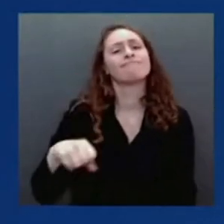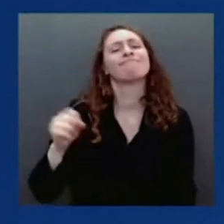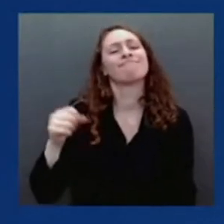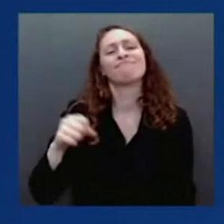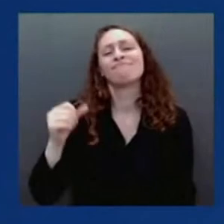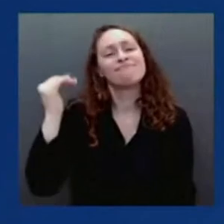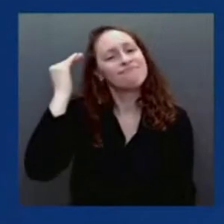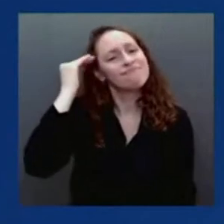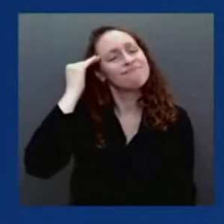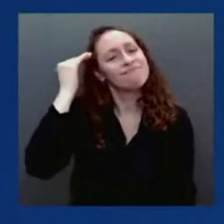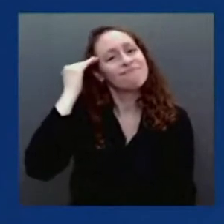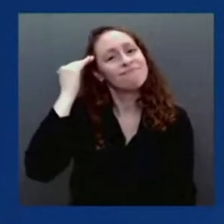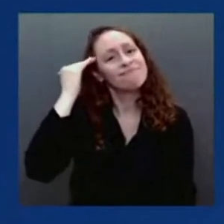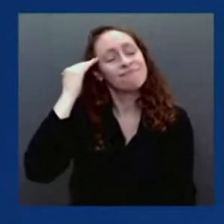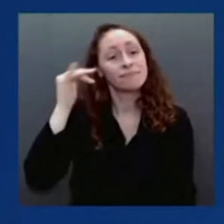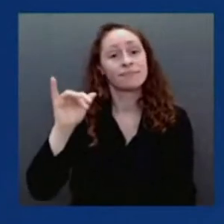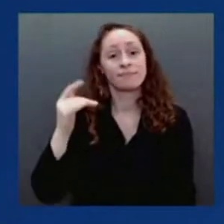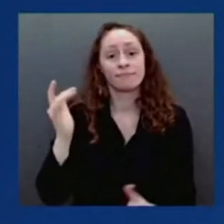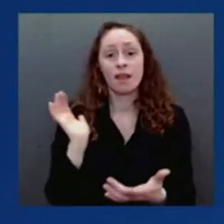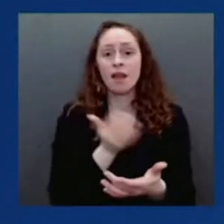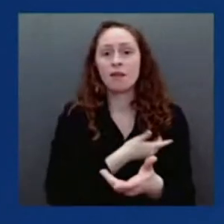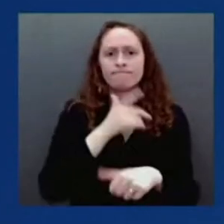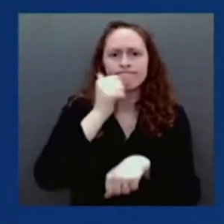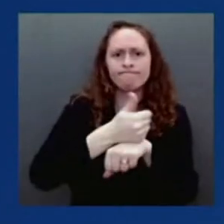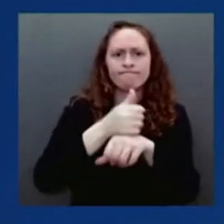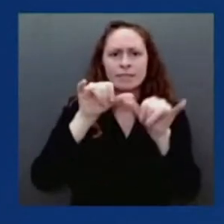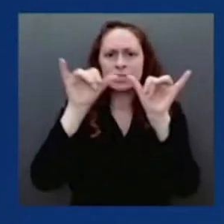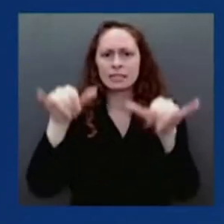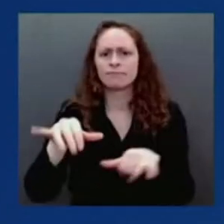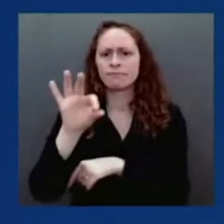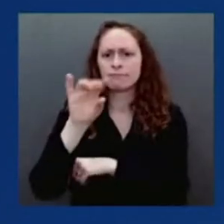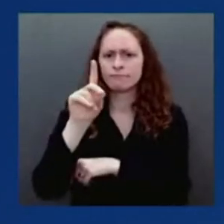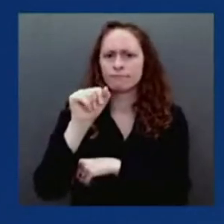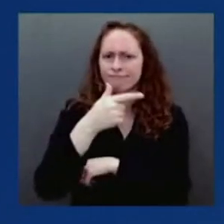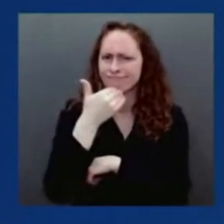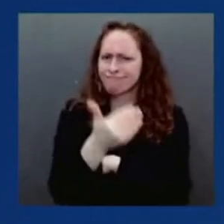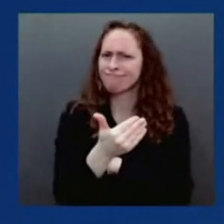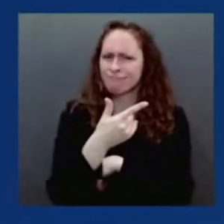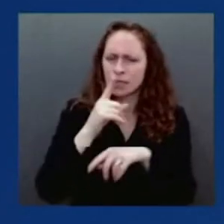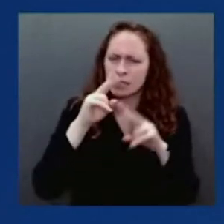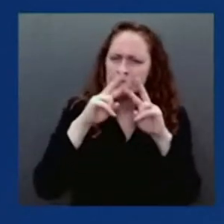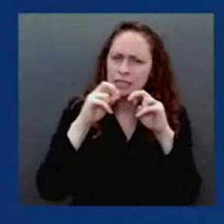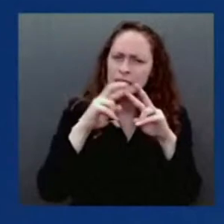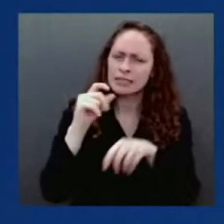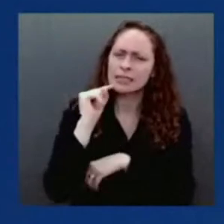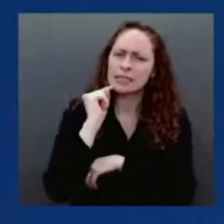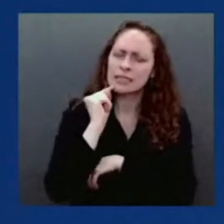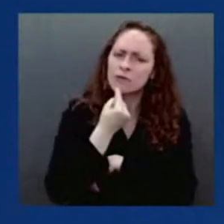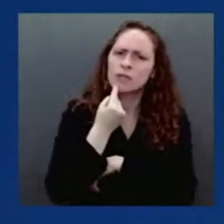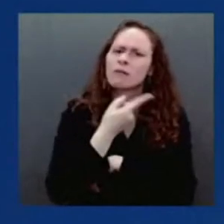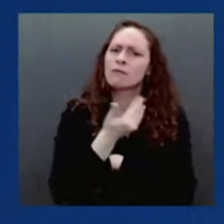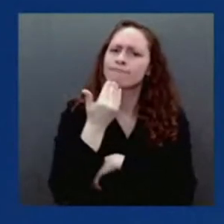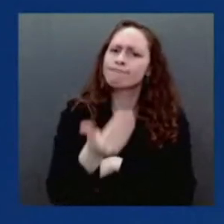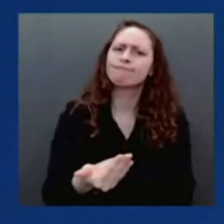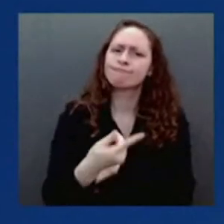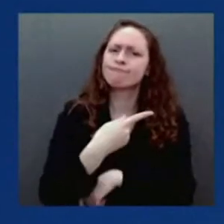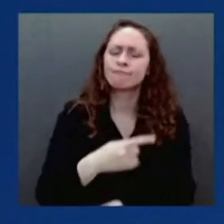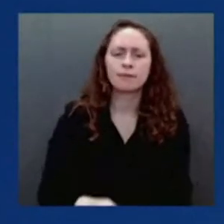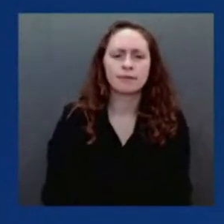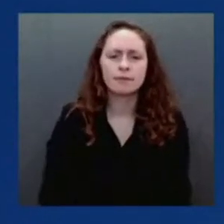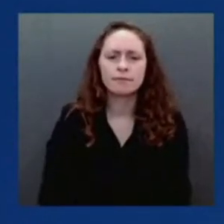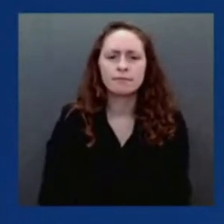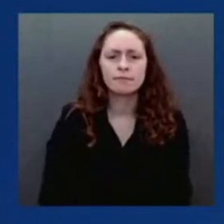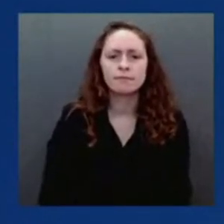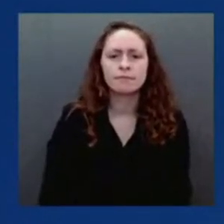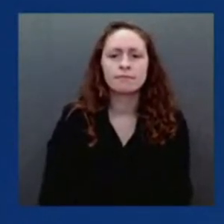scrupulous in their ability and in their effort to make sure that before something gets approved for people at any age,